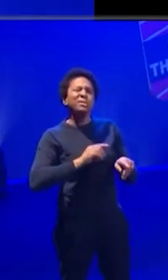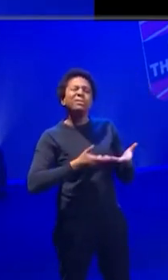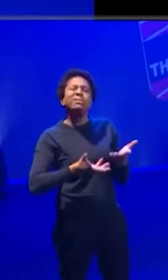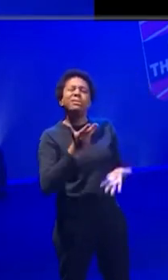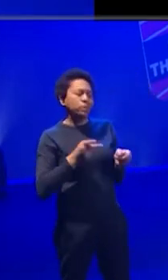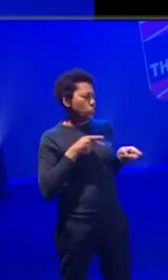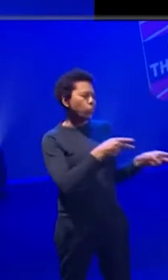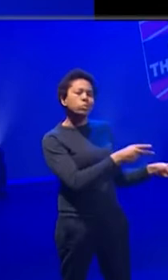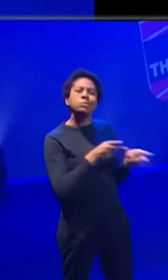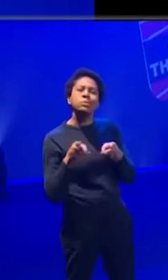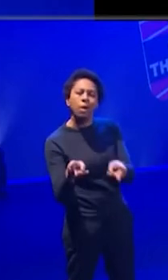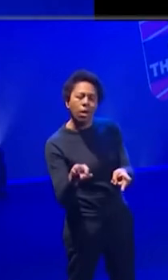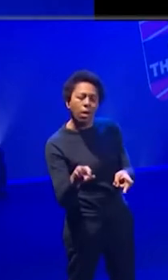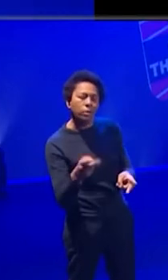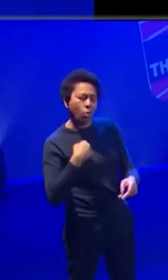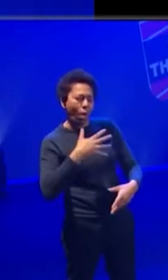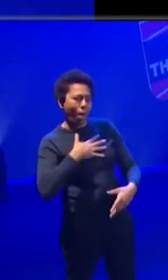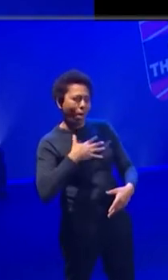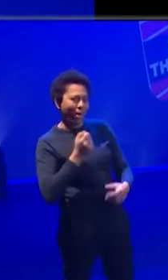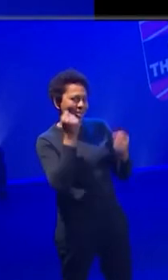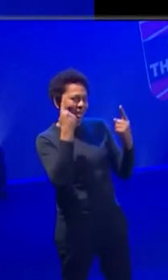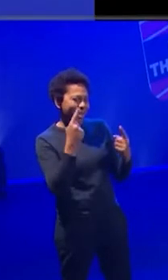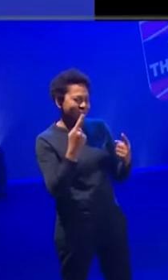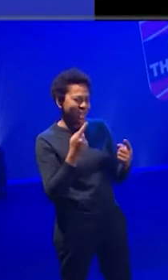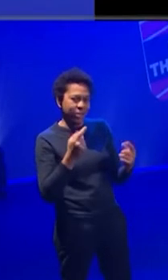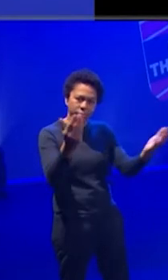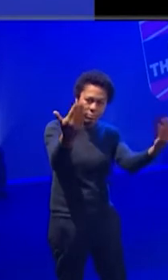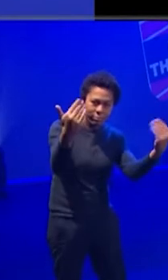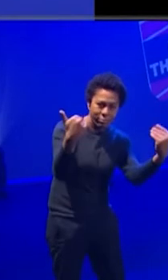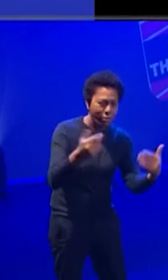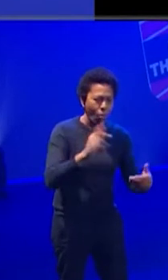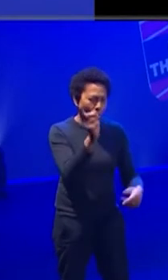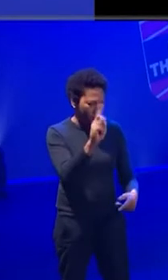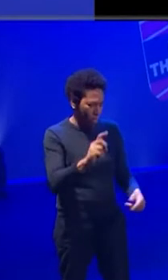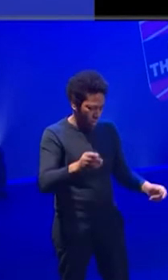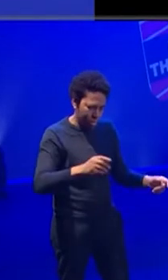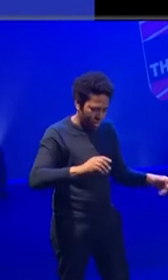the idea of sort of locking people in a room for an hour and making it really rude to leave.